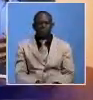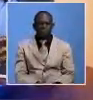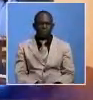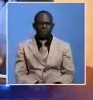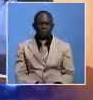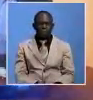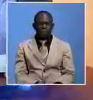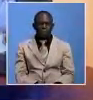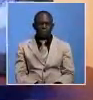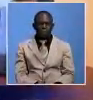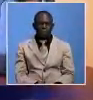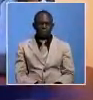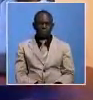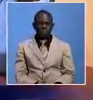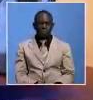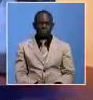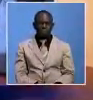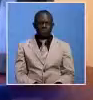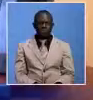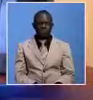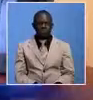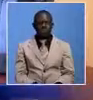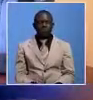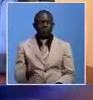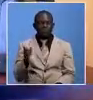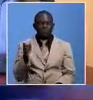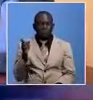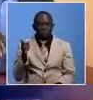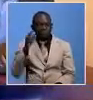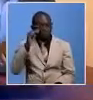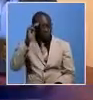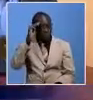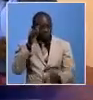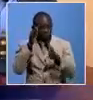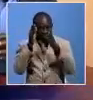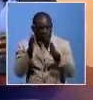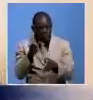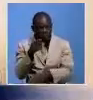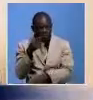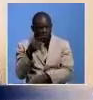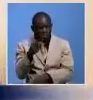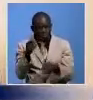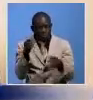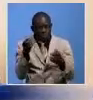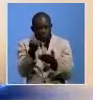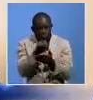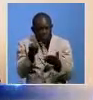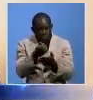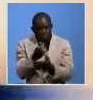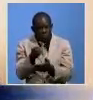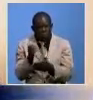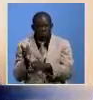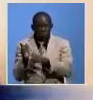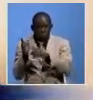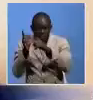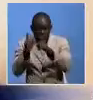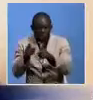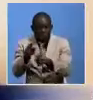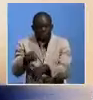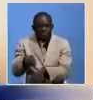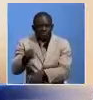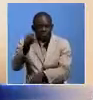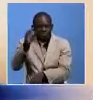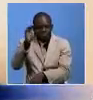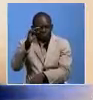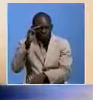This came to light when Green Economy and Environment Minister Collins Nzovu paid the KTC Co on his counterpart of northern province,